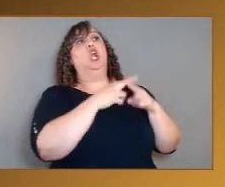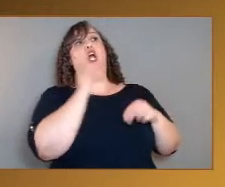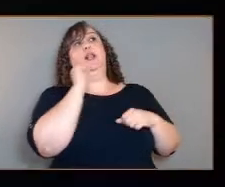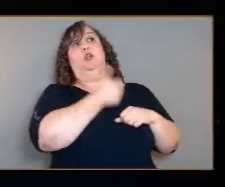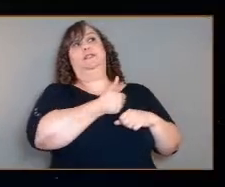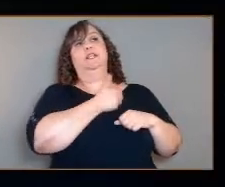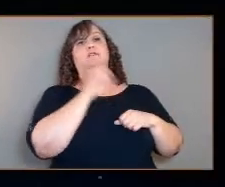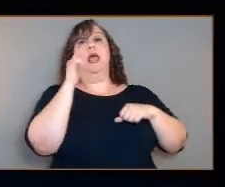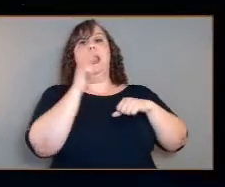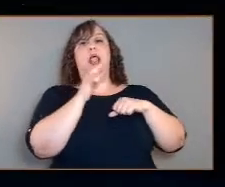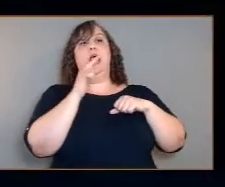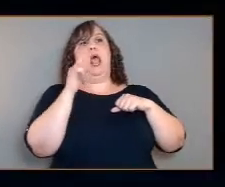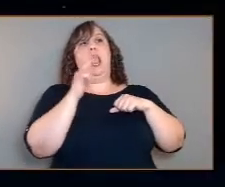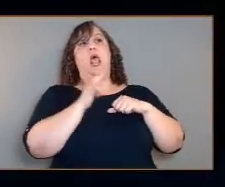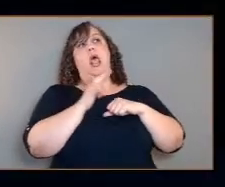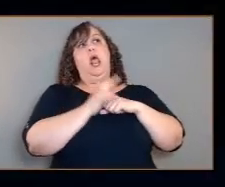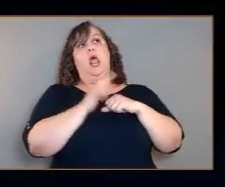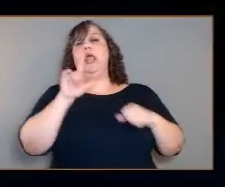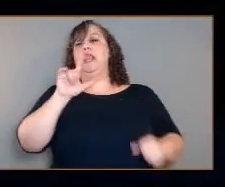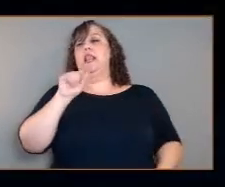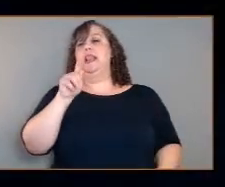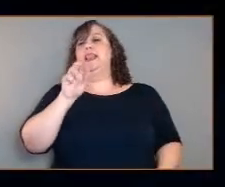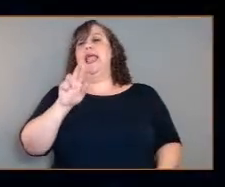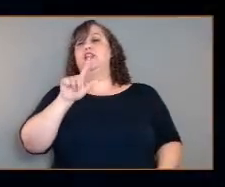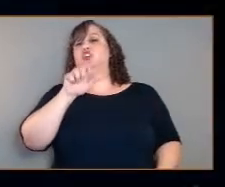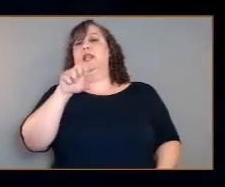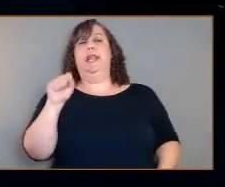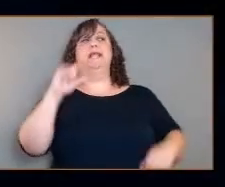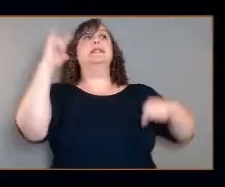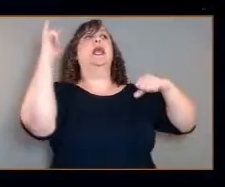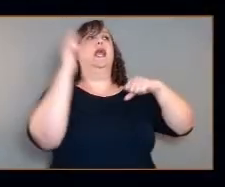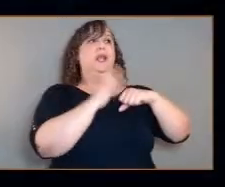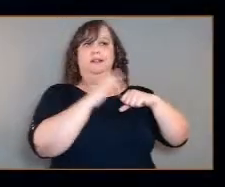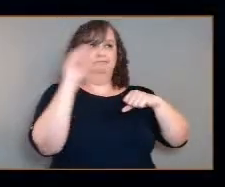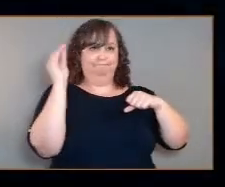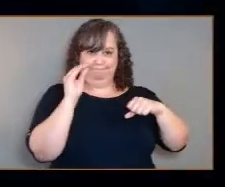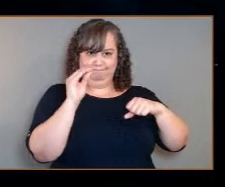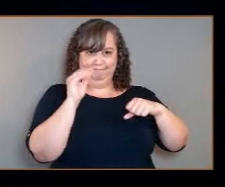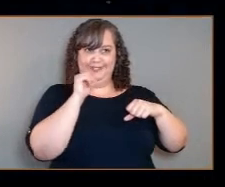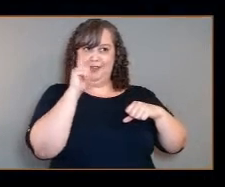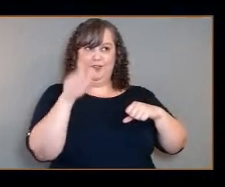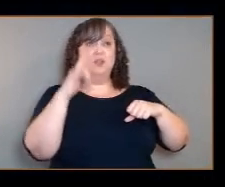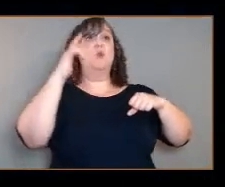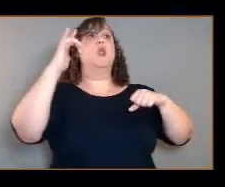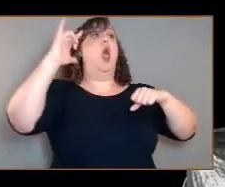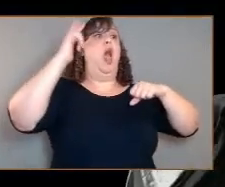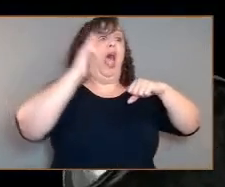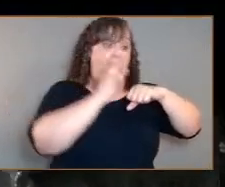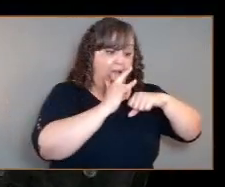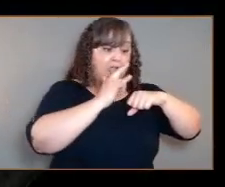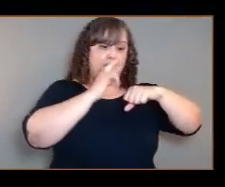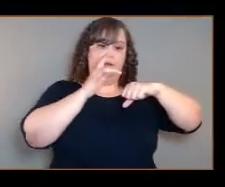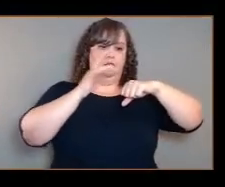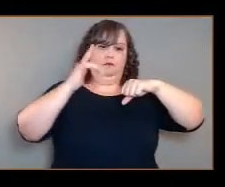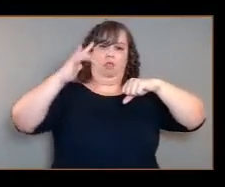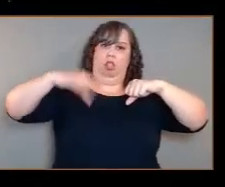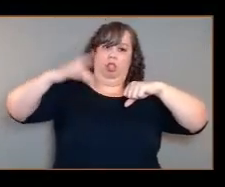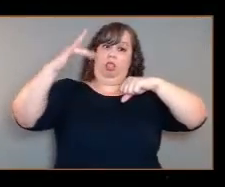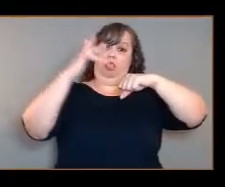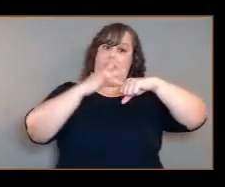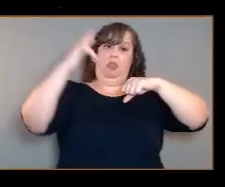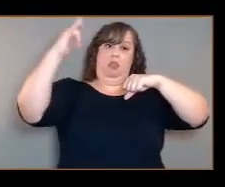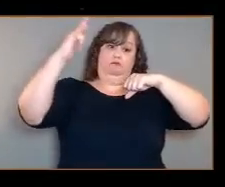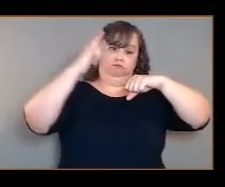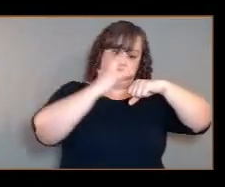measurements all the way through the atmosphere as if we landing ourselves and then we don't have to land because we'll get all of our data – as you can see the probe being